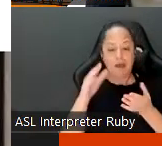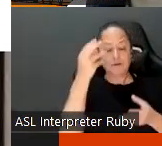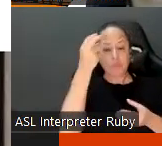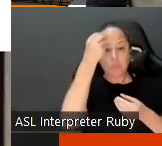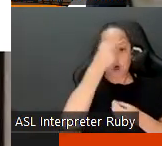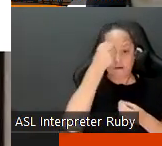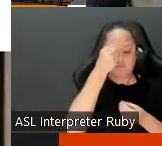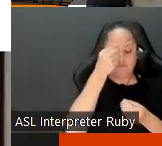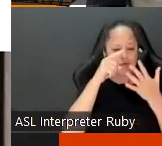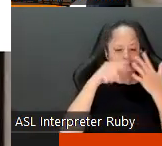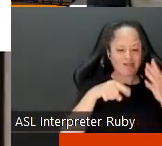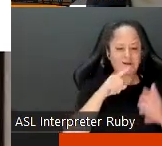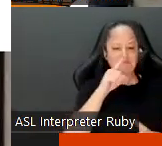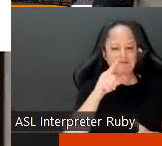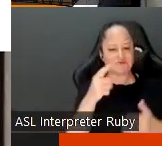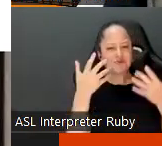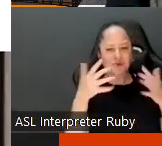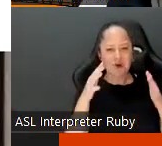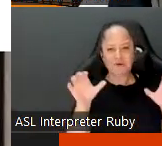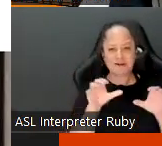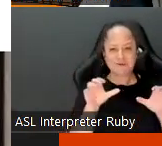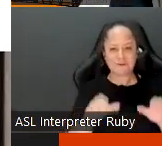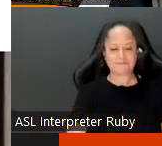all the things i'm sure all of you are already doing